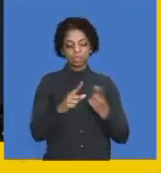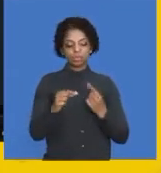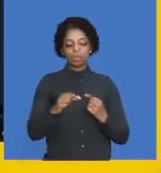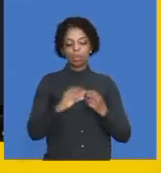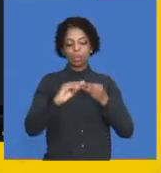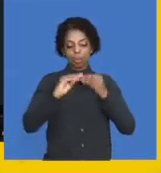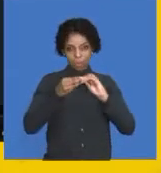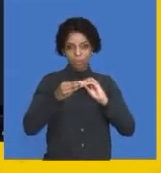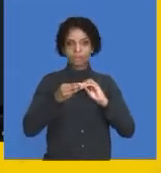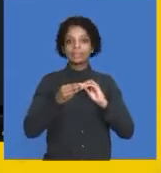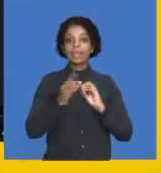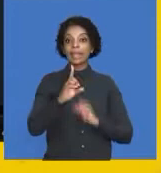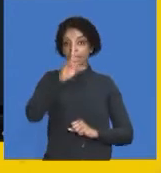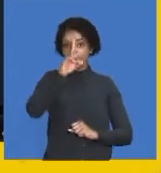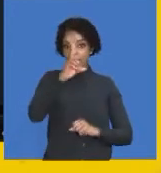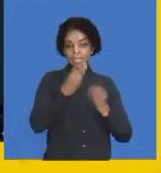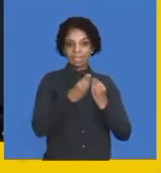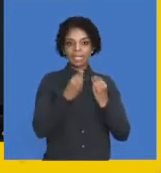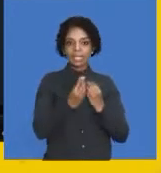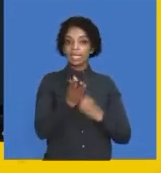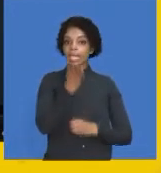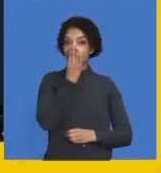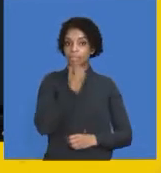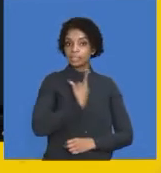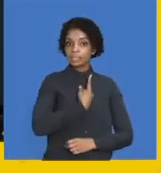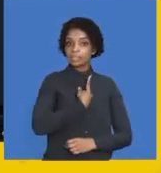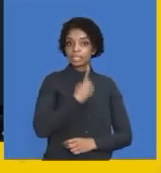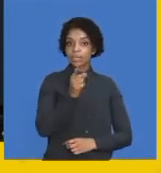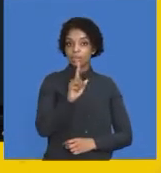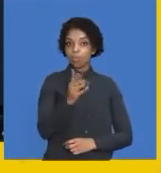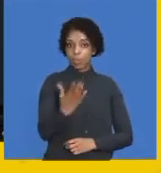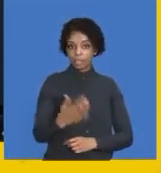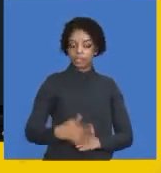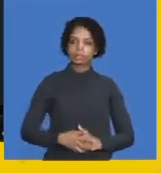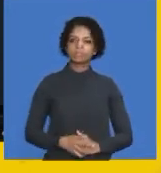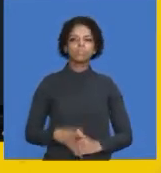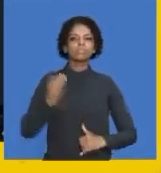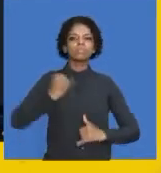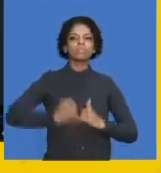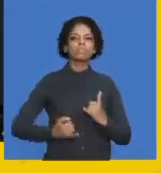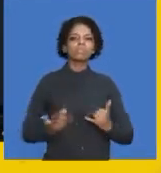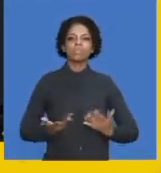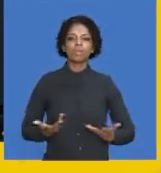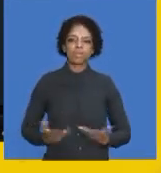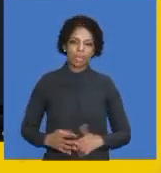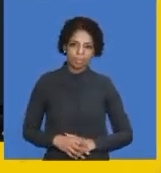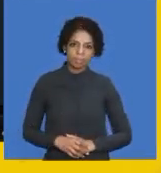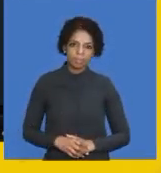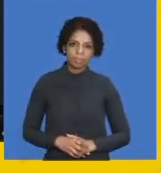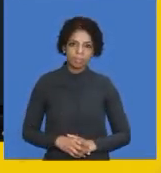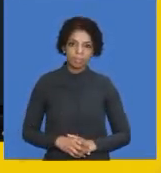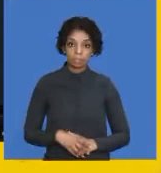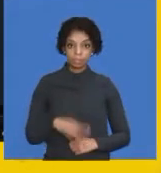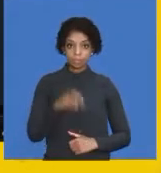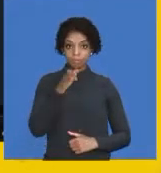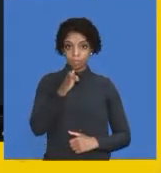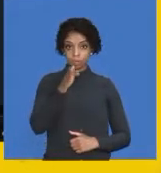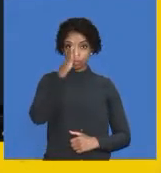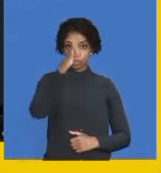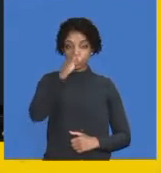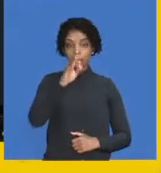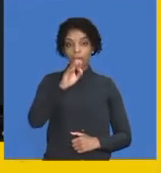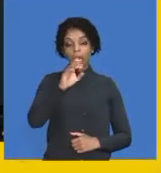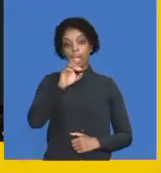First question that you ask yourself, where is the error? Is the error with future